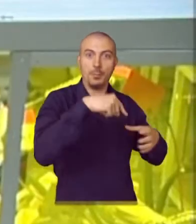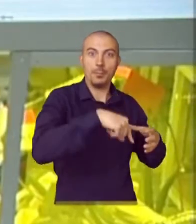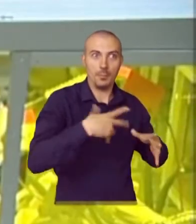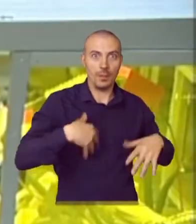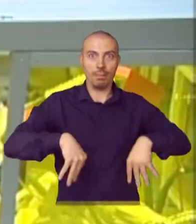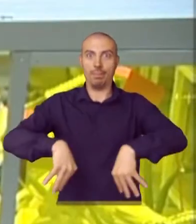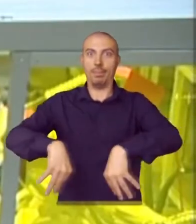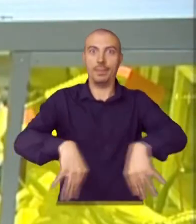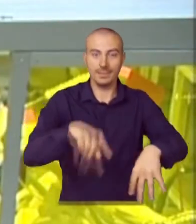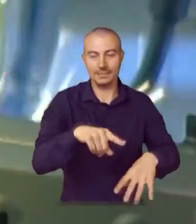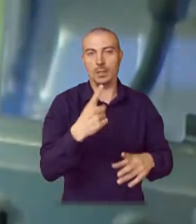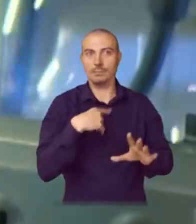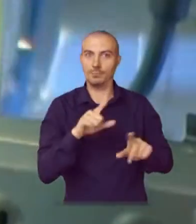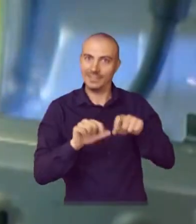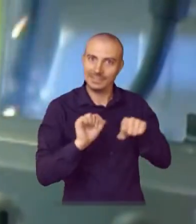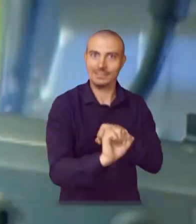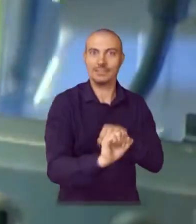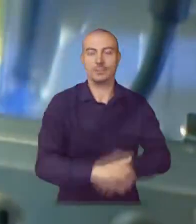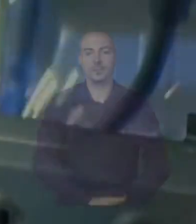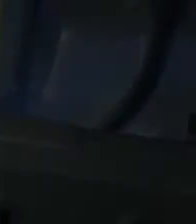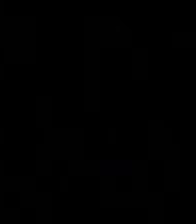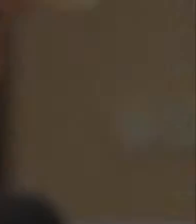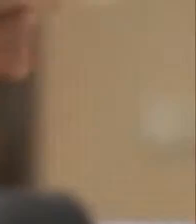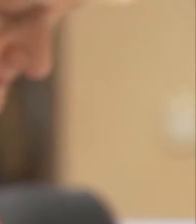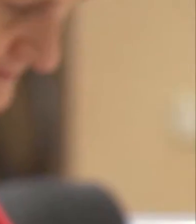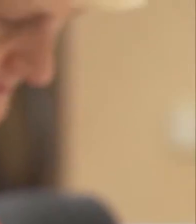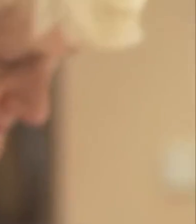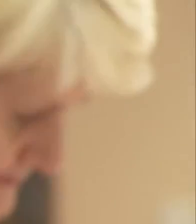be in a similar state of relative inferiority and helplessness.